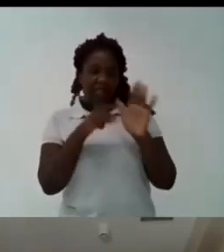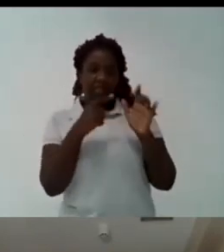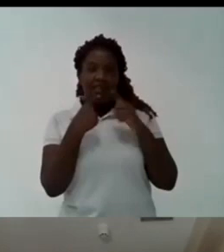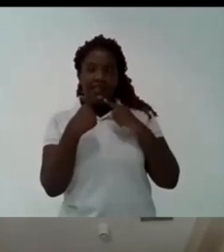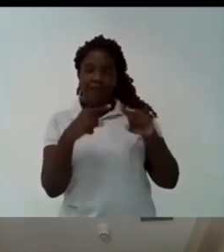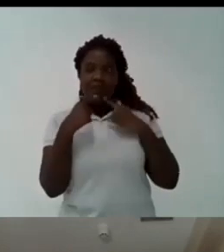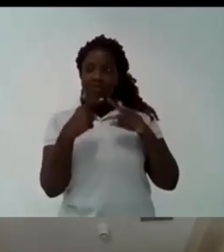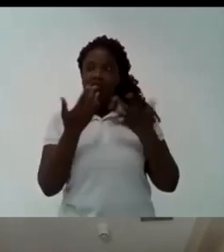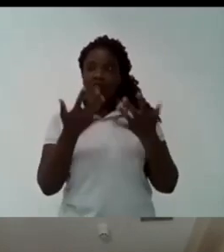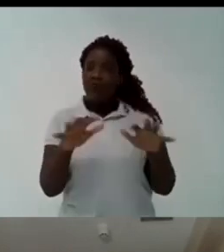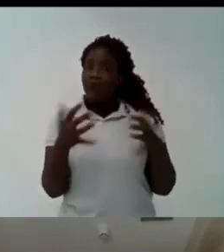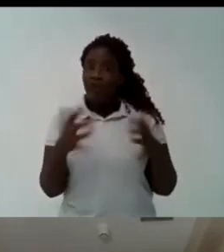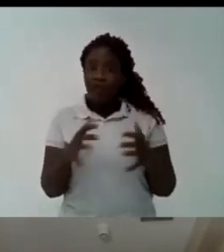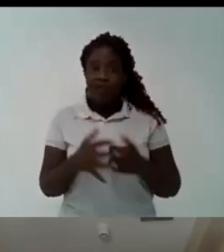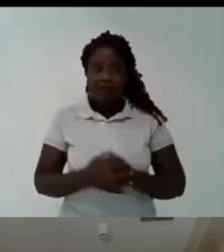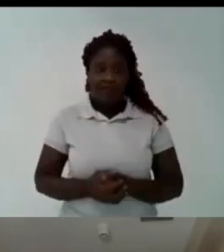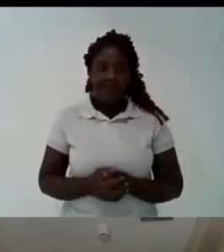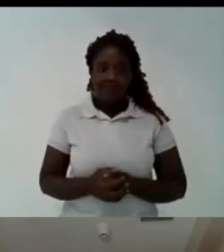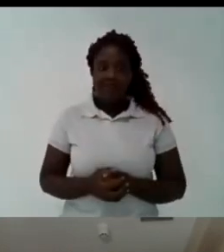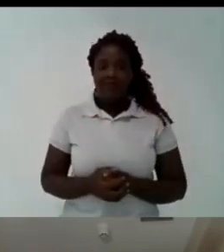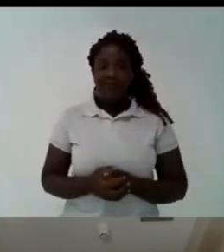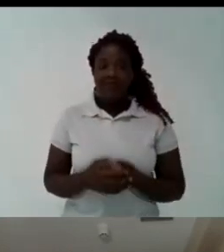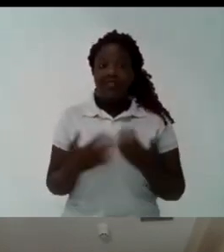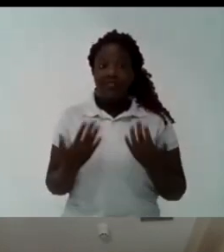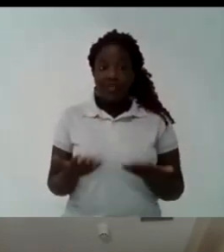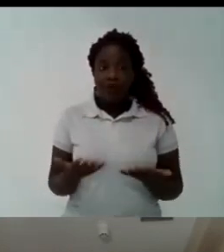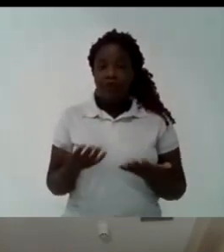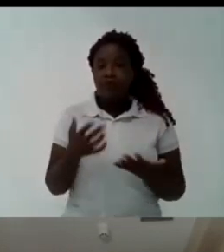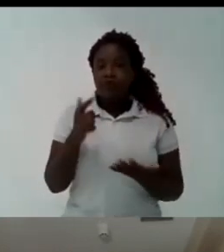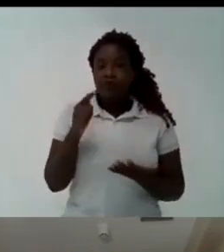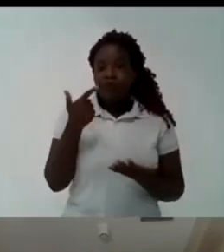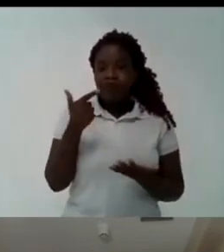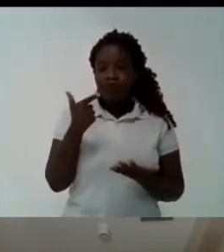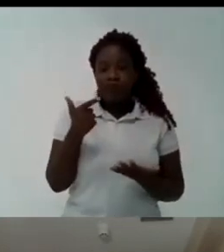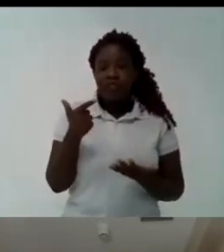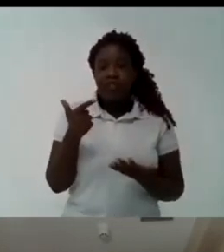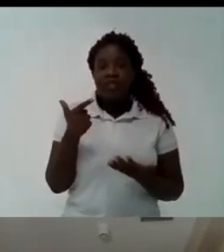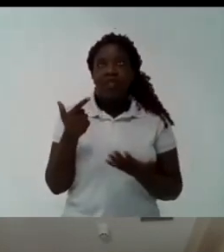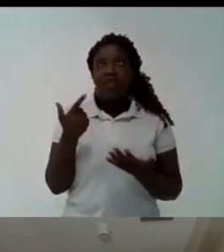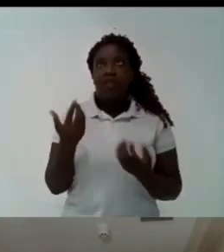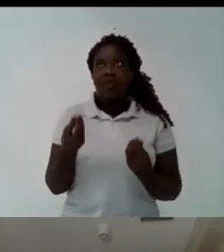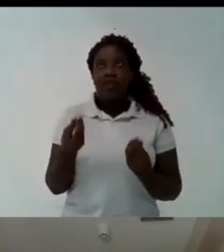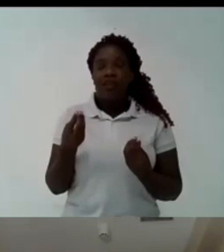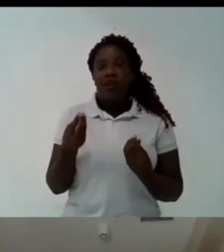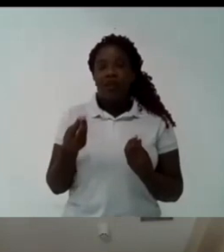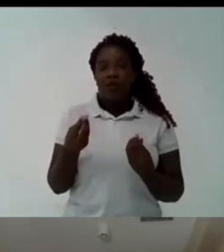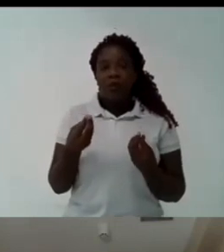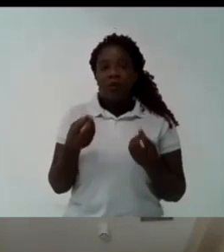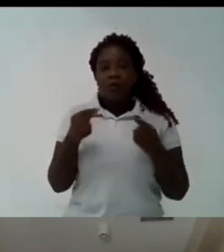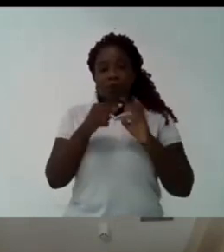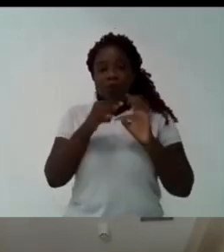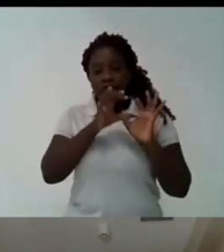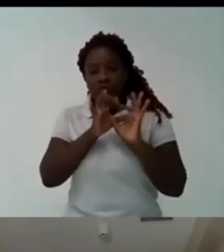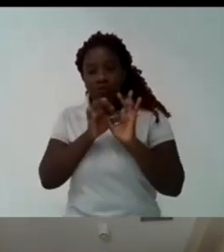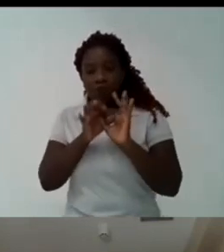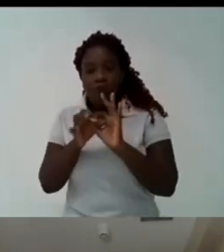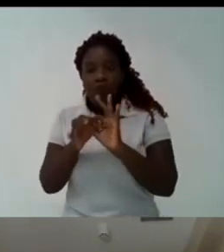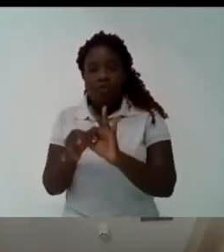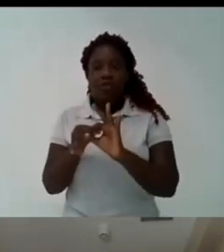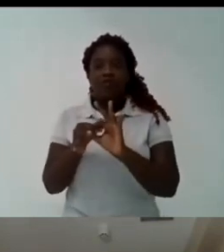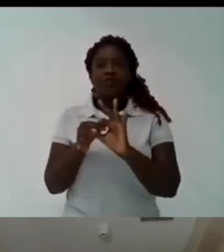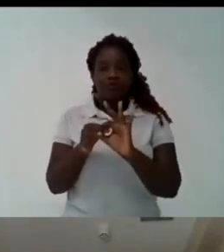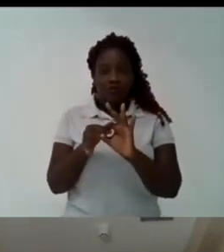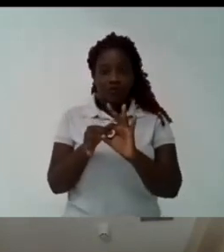its governors so there is no way if we are living within this